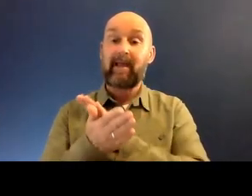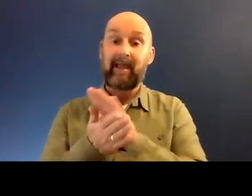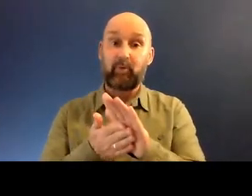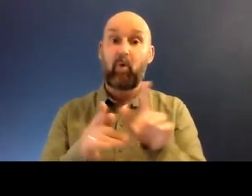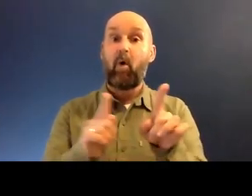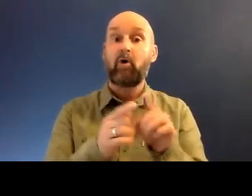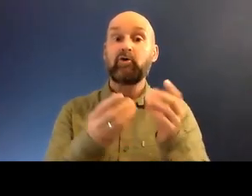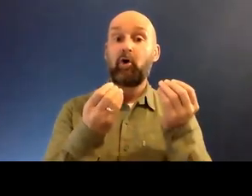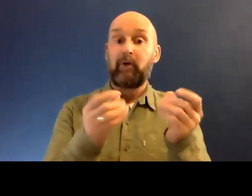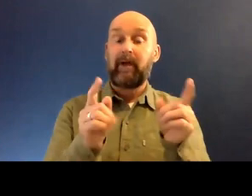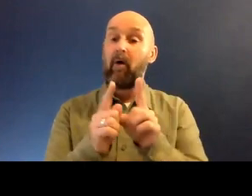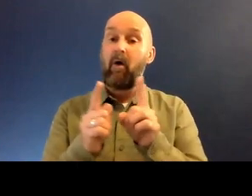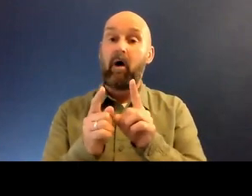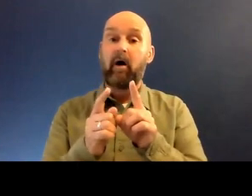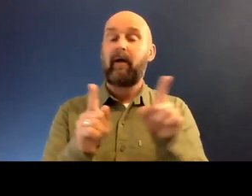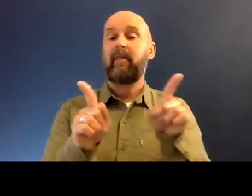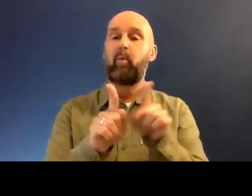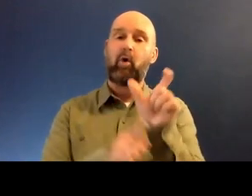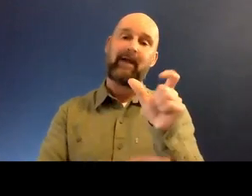and in Arabic, the word light.